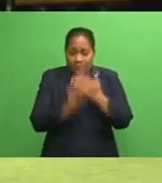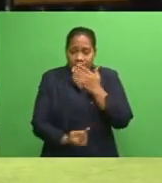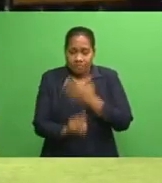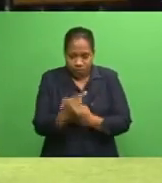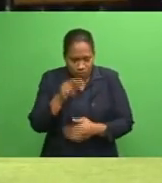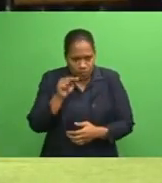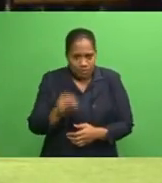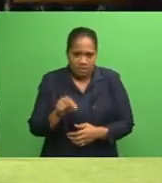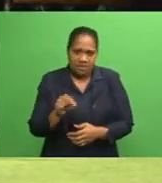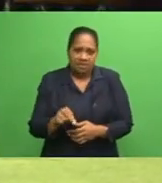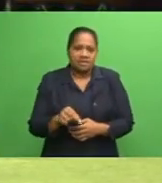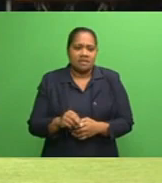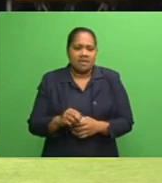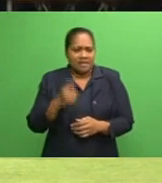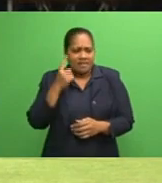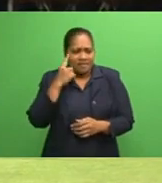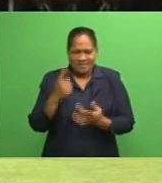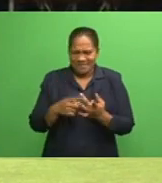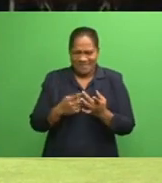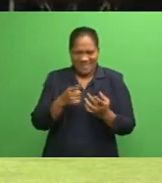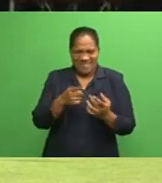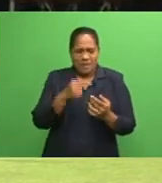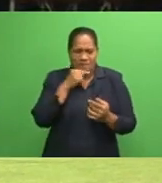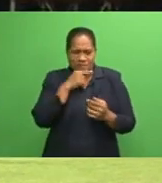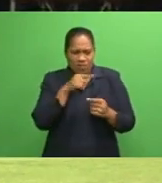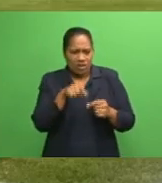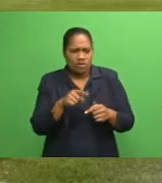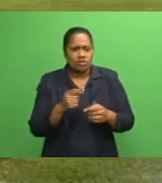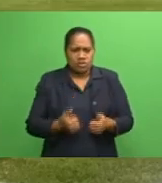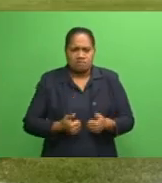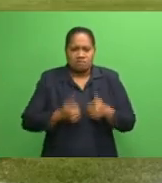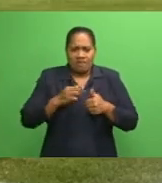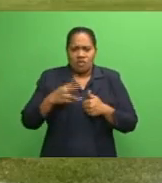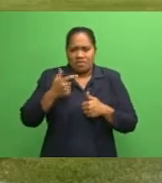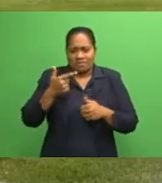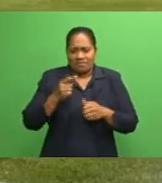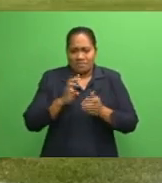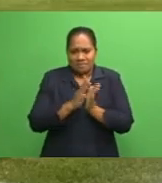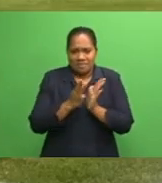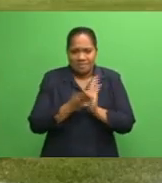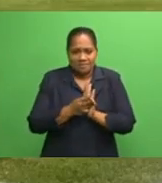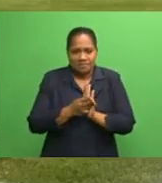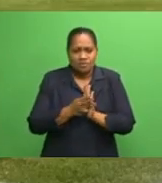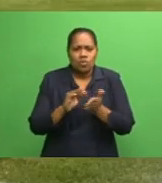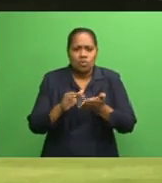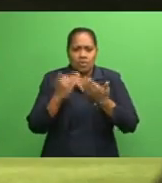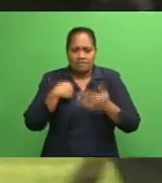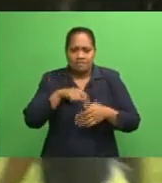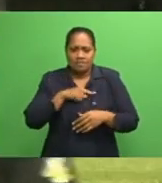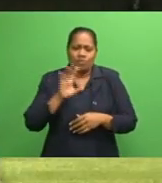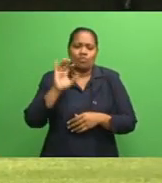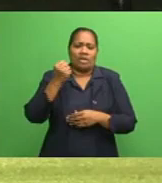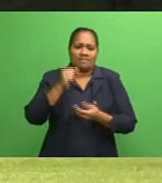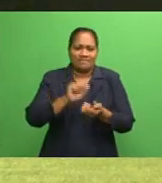think Verity was outstanding in the first seven minutes, which helped us to win this game.